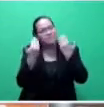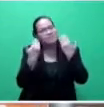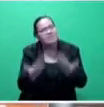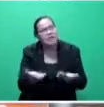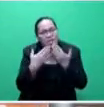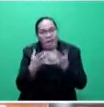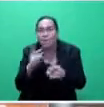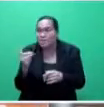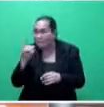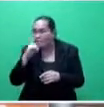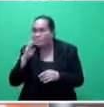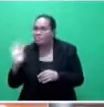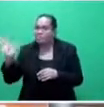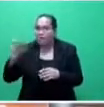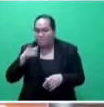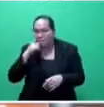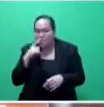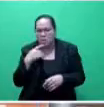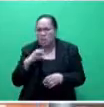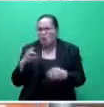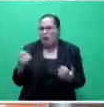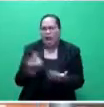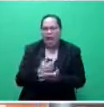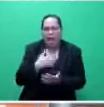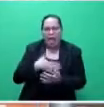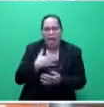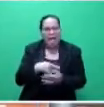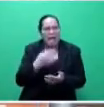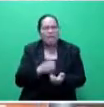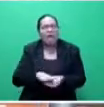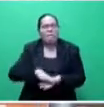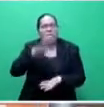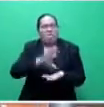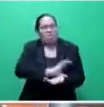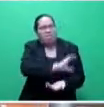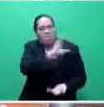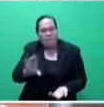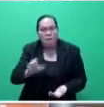Because some people also complain, we don't like lump sum payments because somebody may go off and buy a TV set.